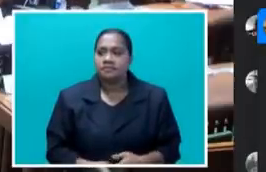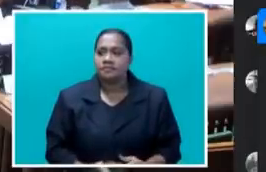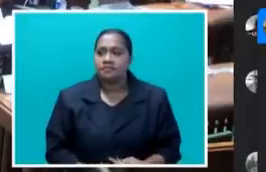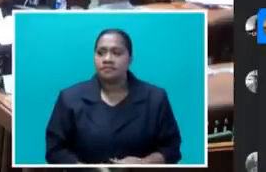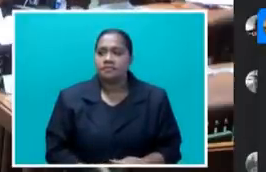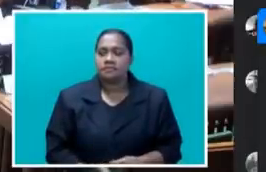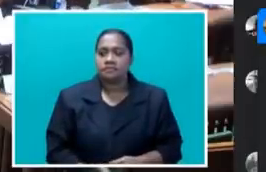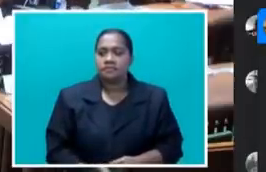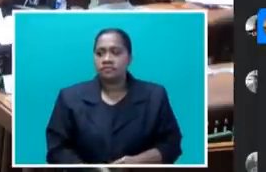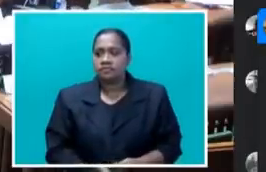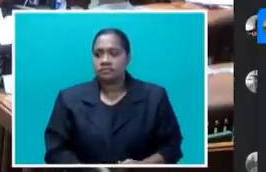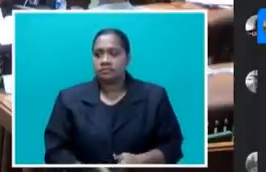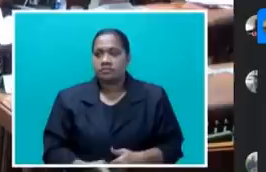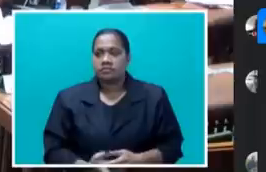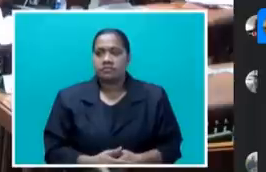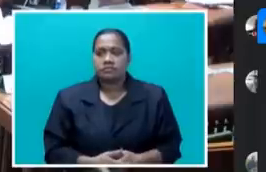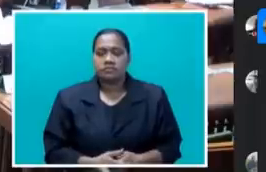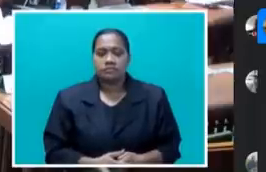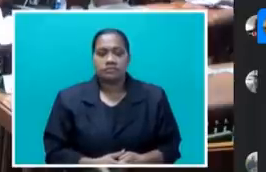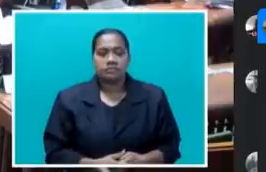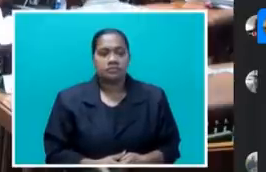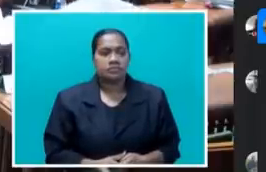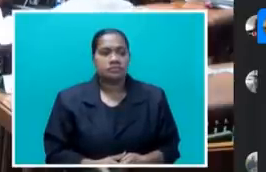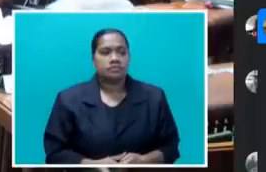The second oral question for today.